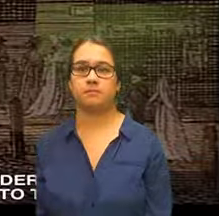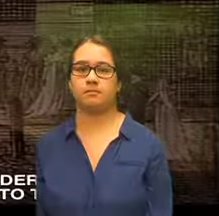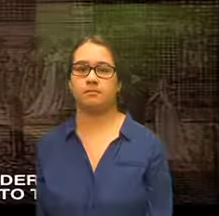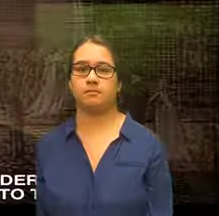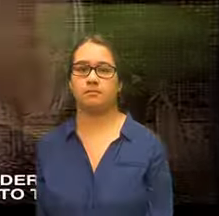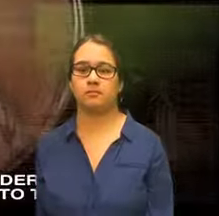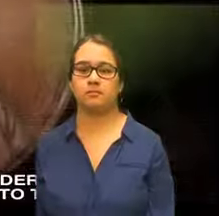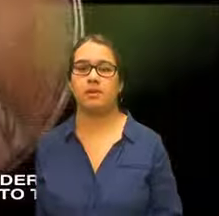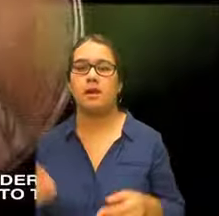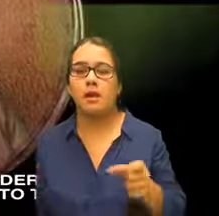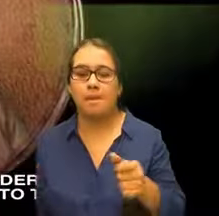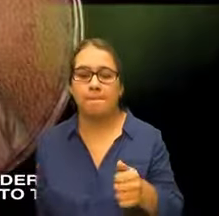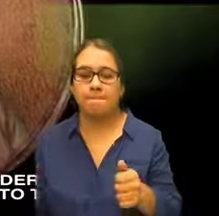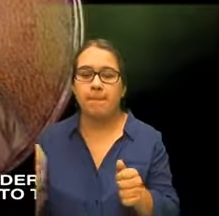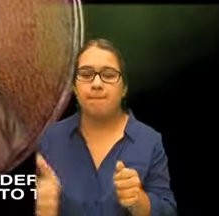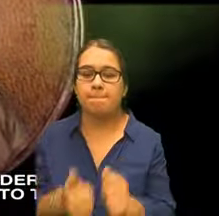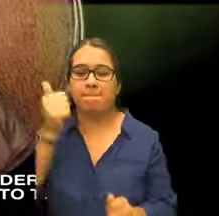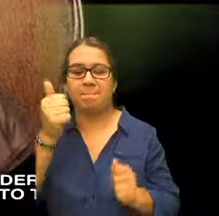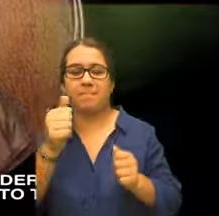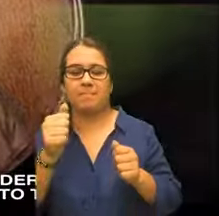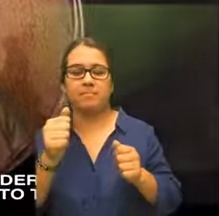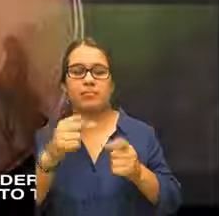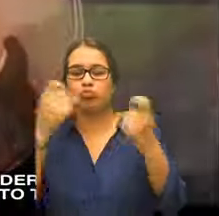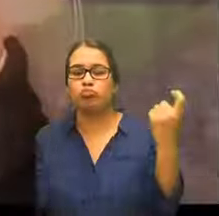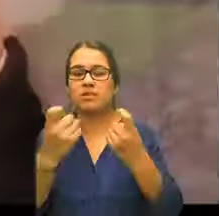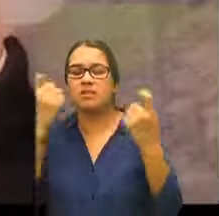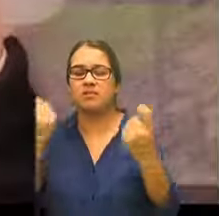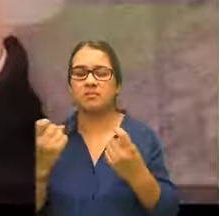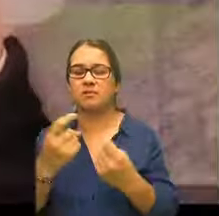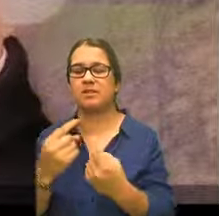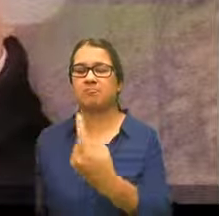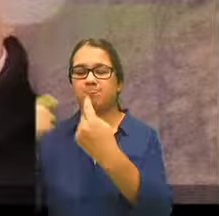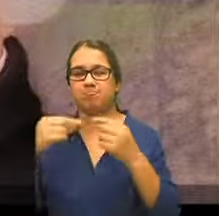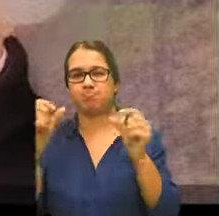The most celebrated leaders from the states are coming to town